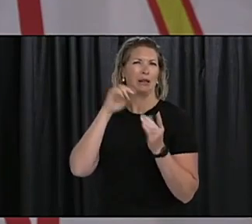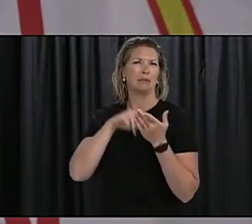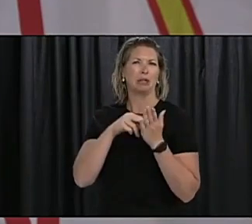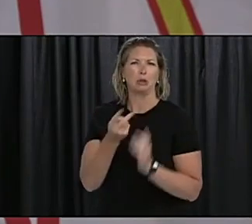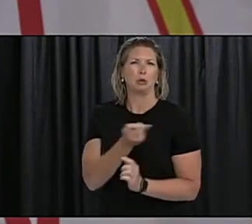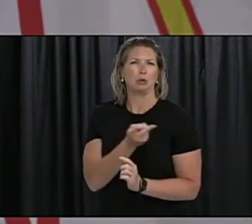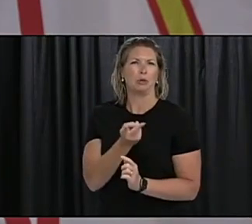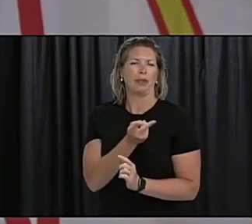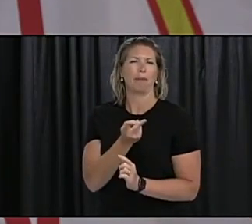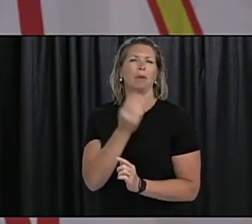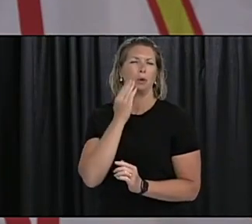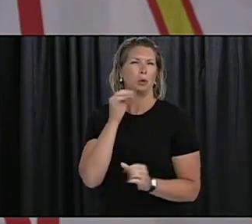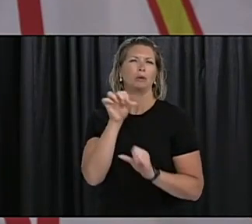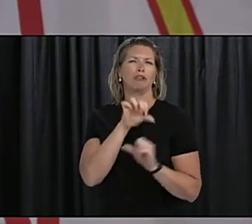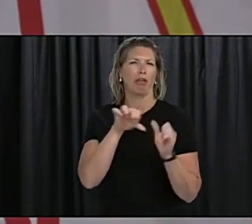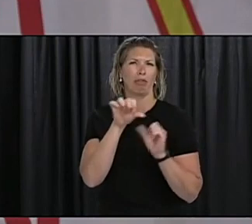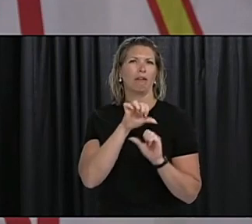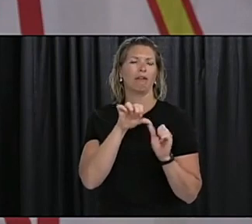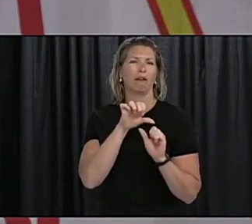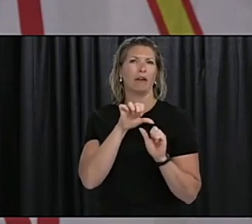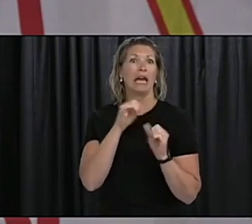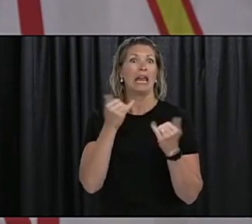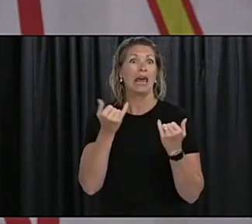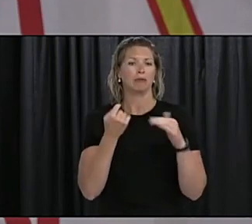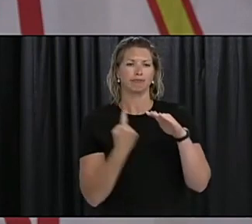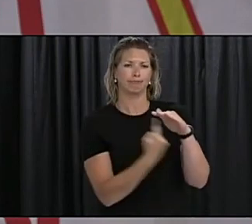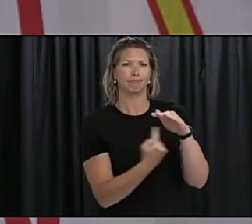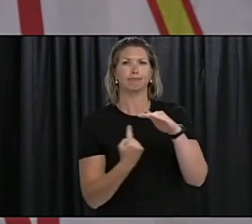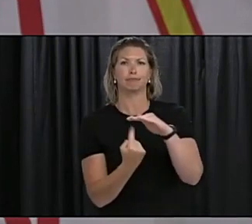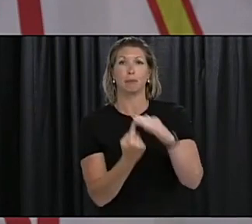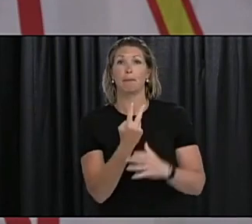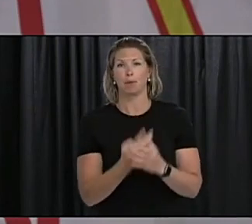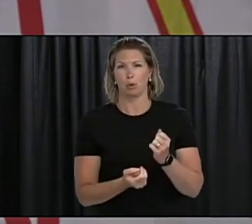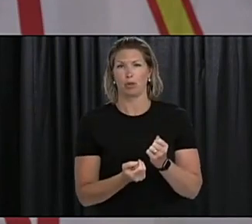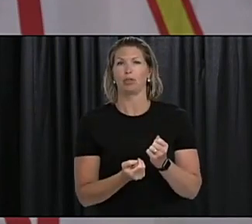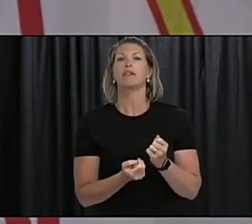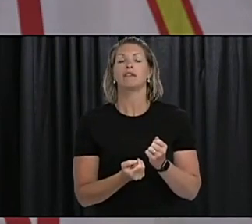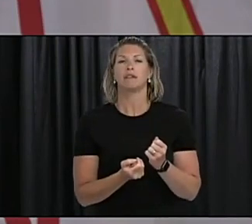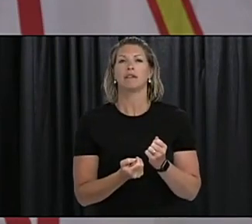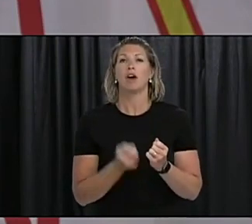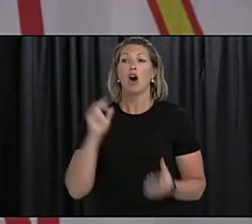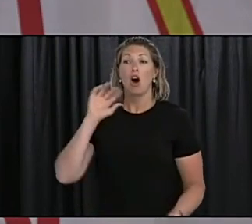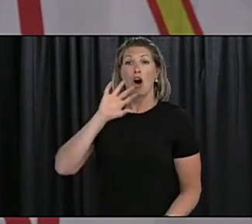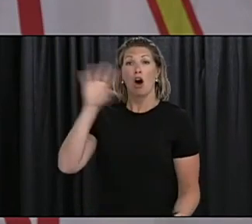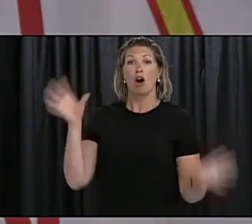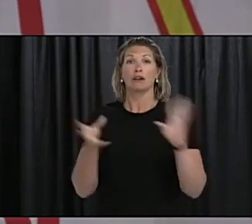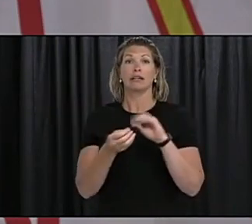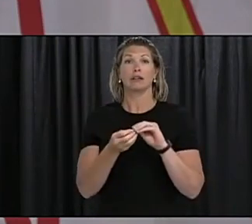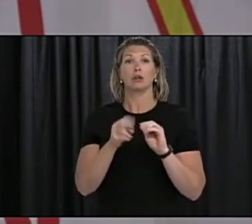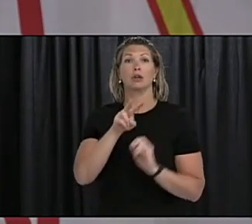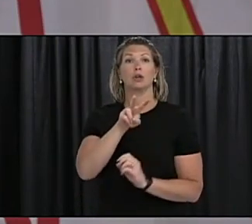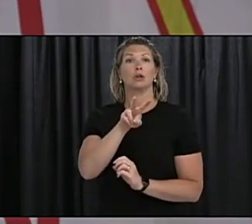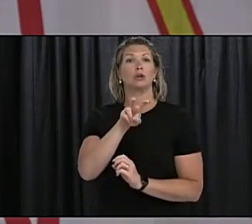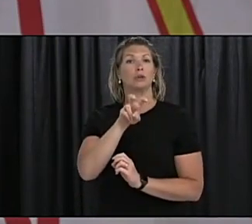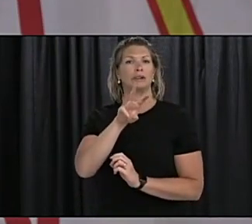All those considered close contacts have been advised to quarantine. The total number of cases in our province is